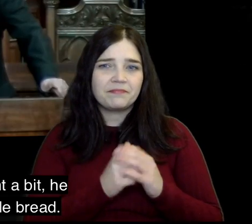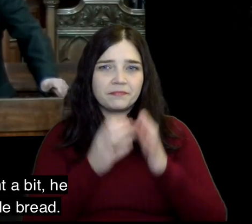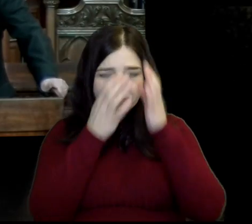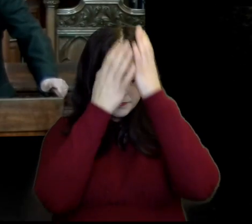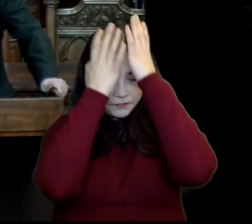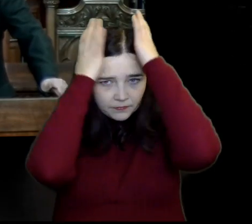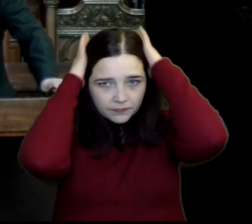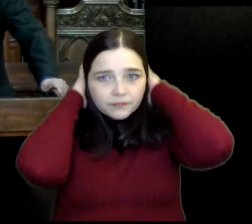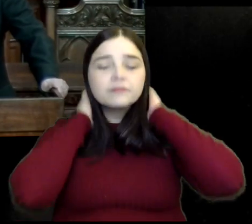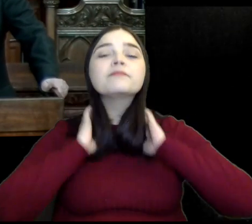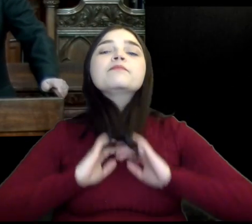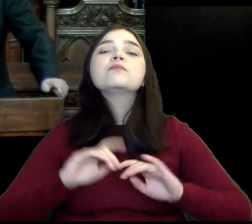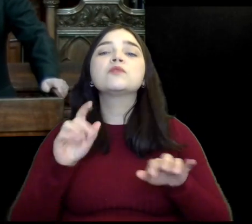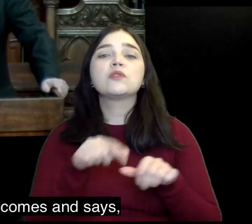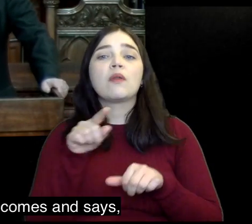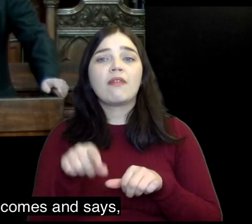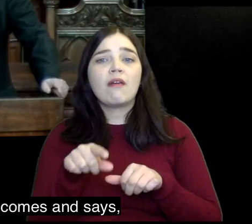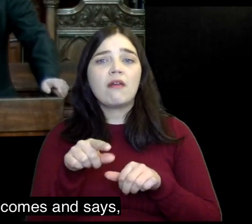says just a little bread